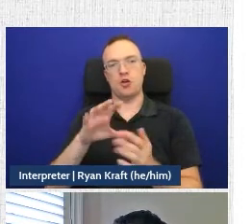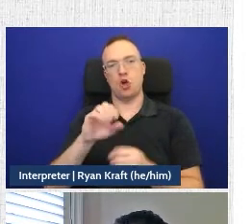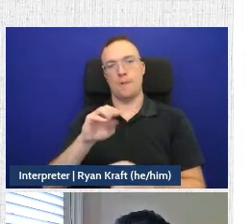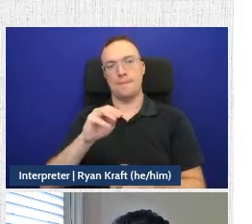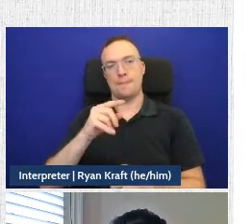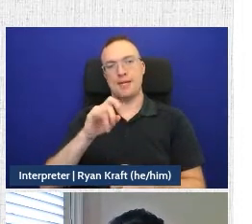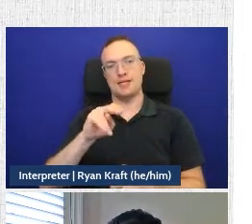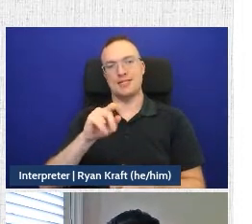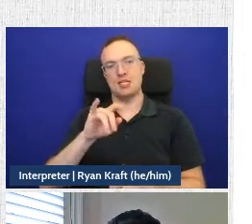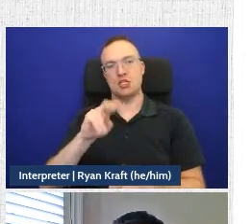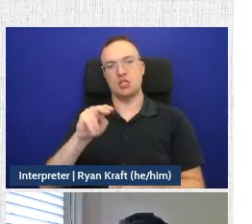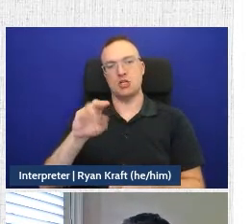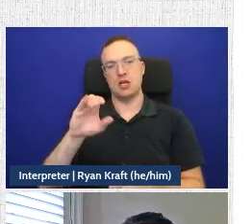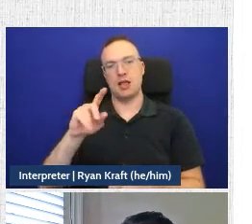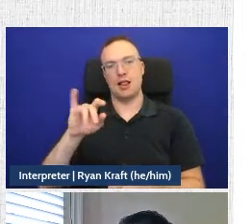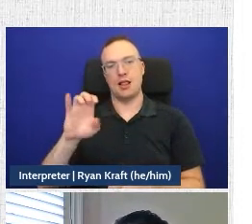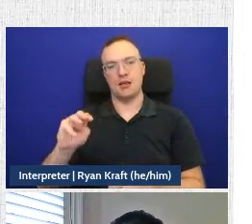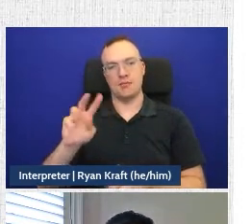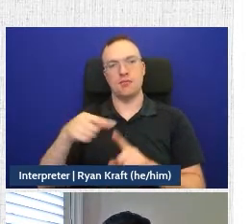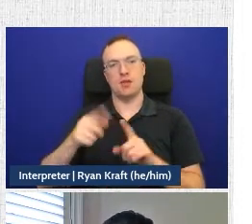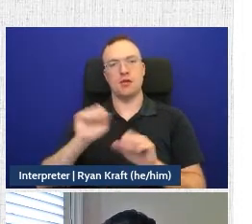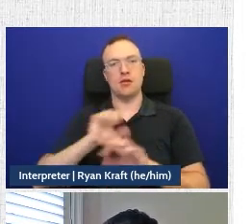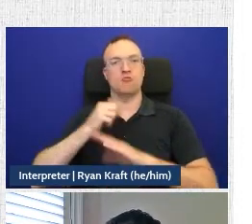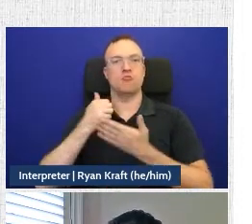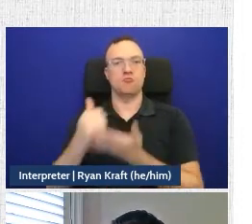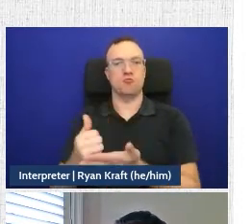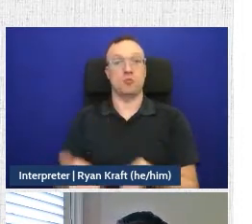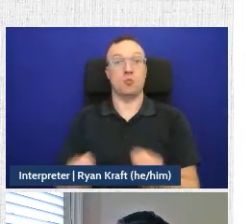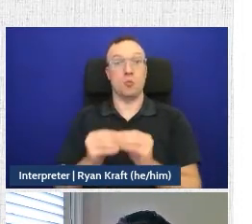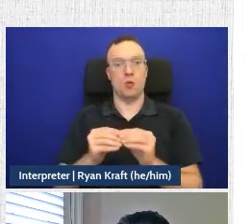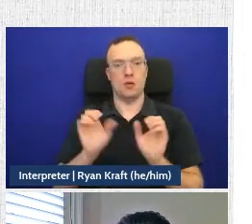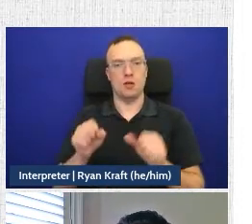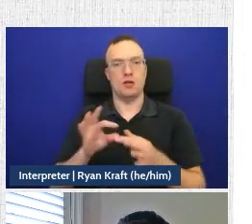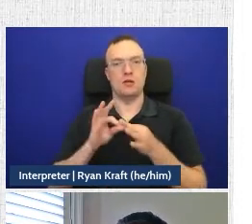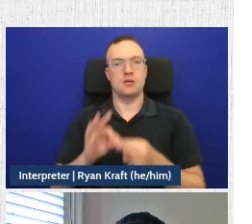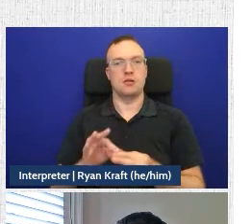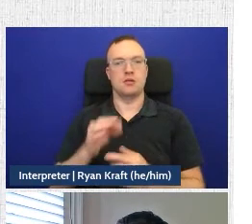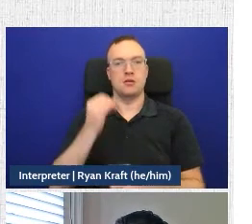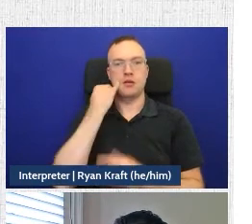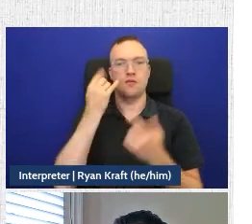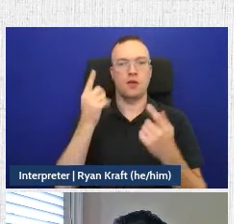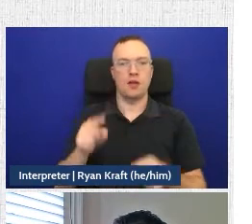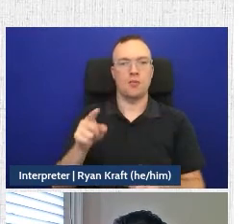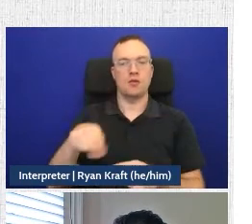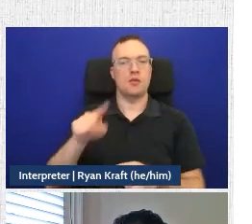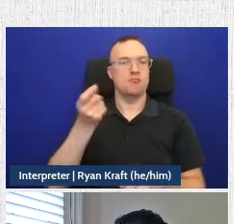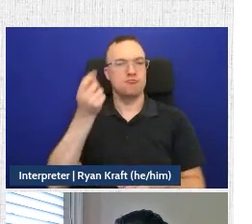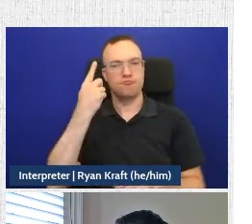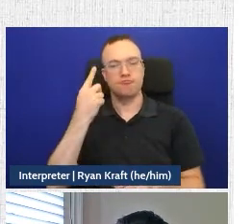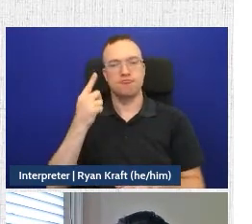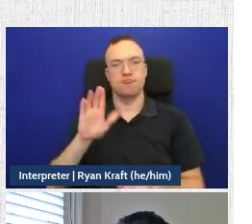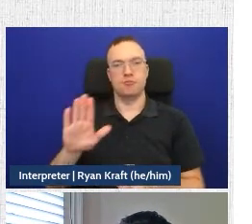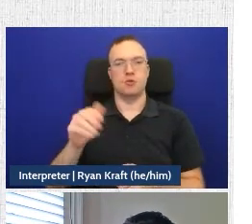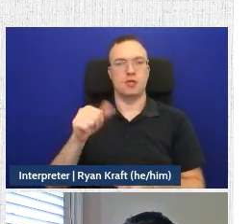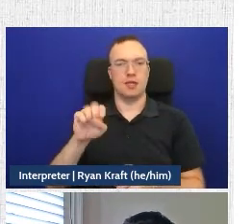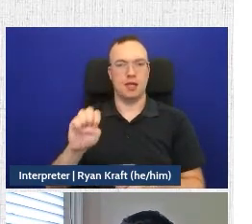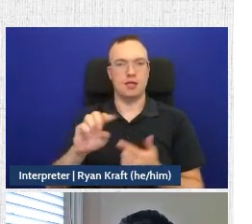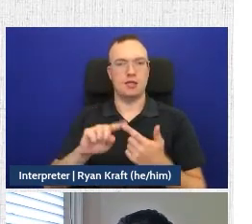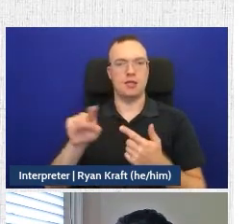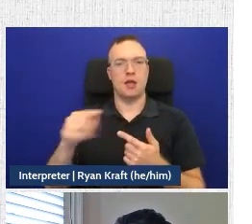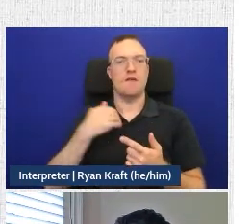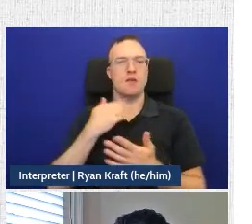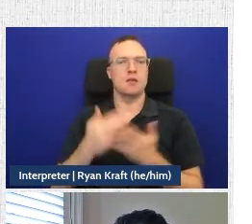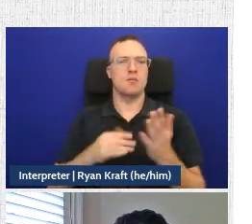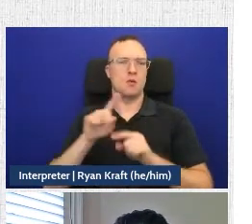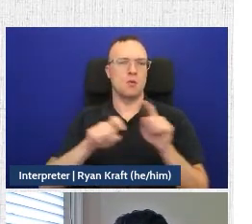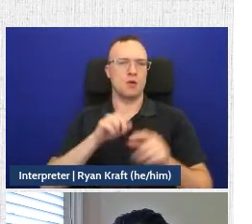compensation claim, we are then able to assist them even further in the event that they further don't understand their case or they have some questions